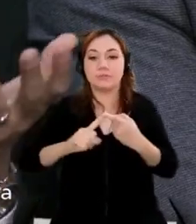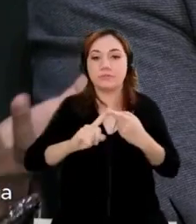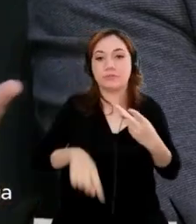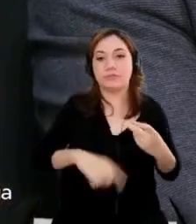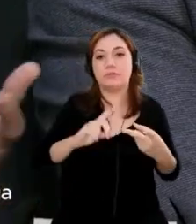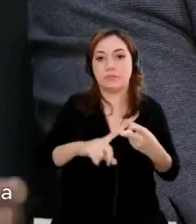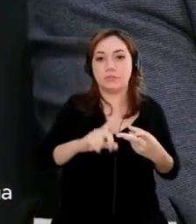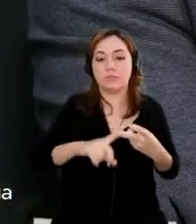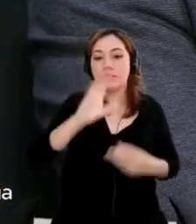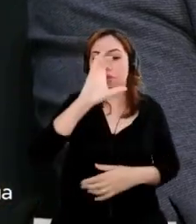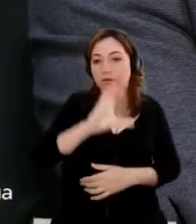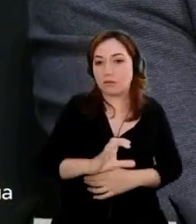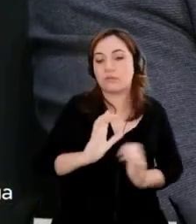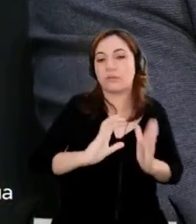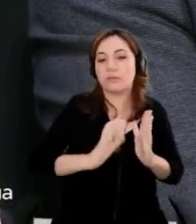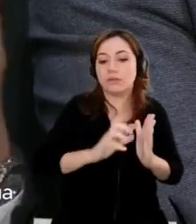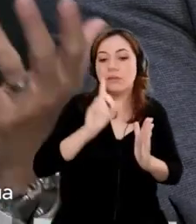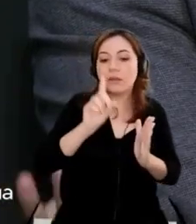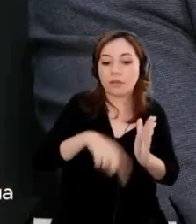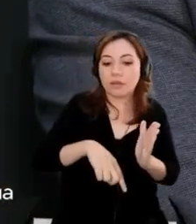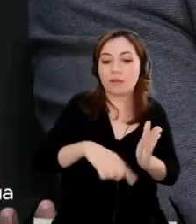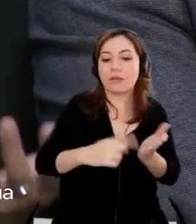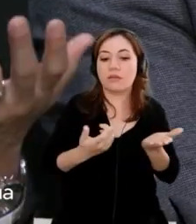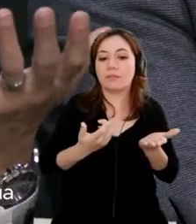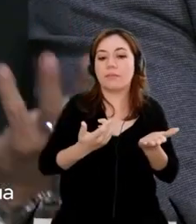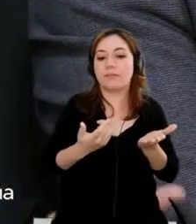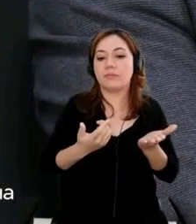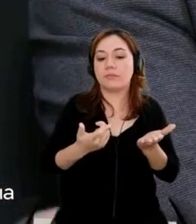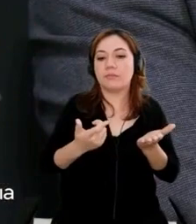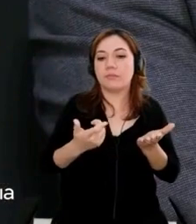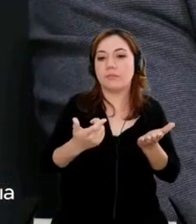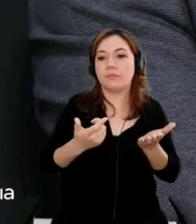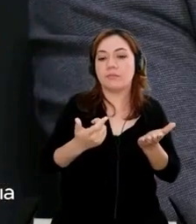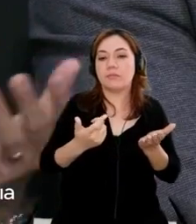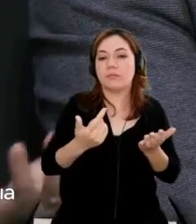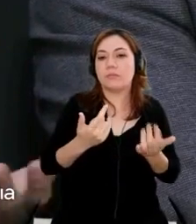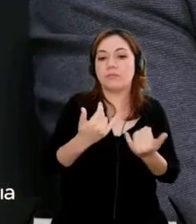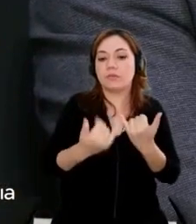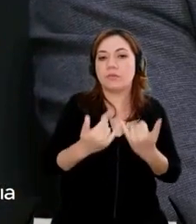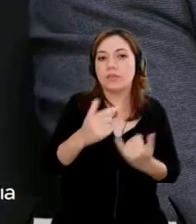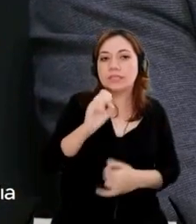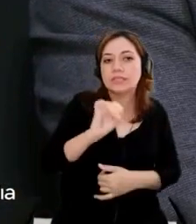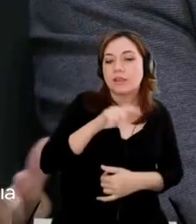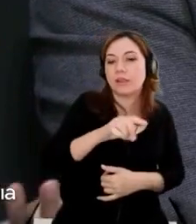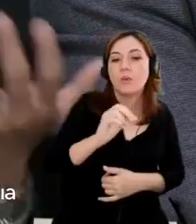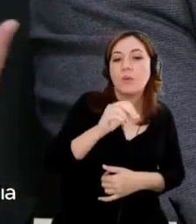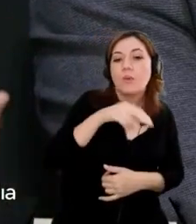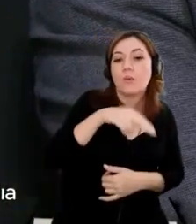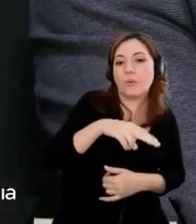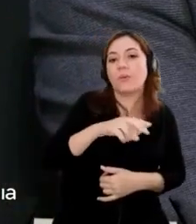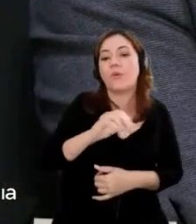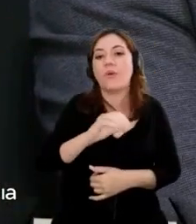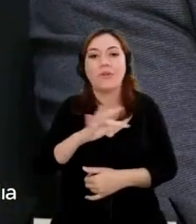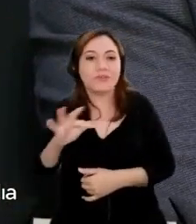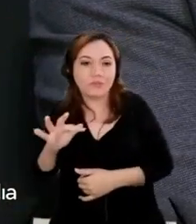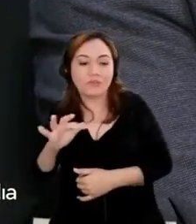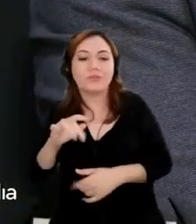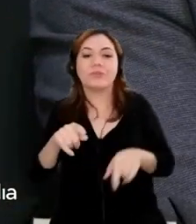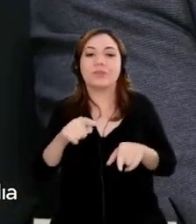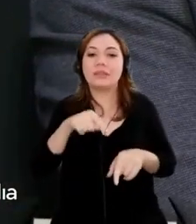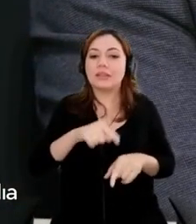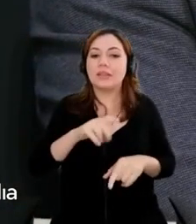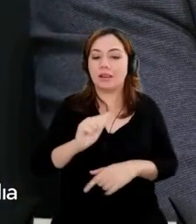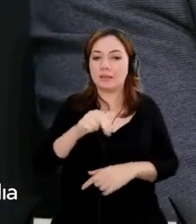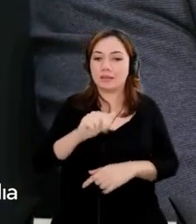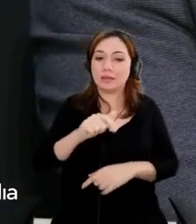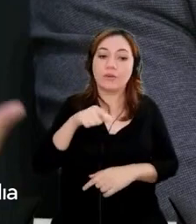point across where they're online or offline, our channels, we get some information from